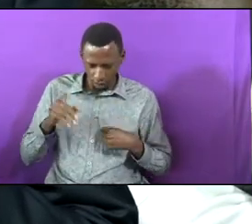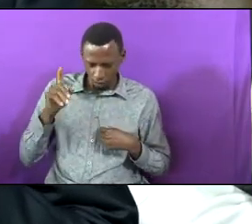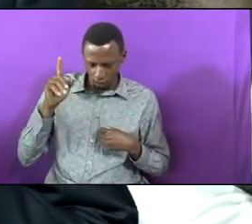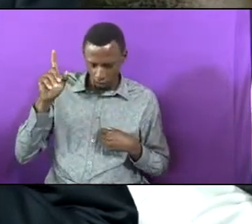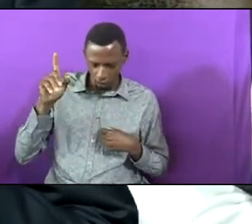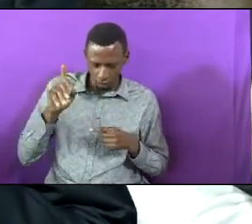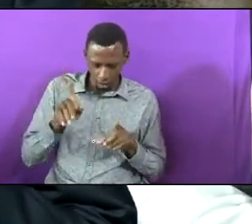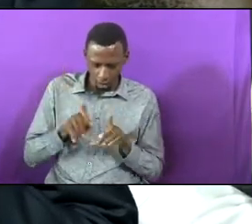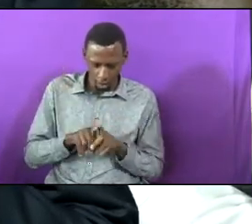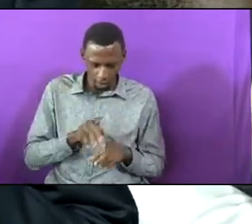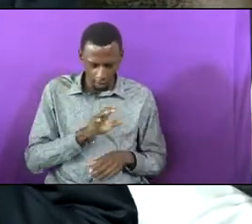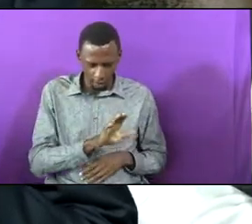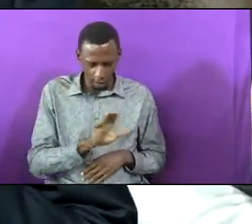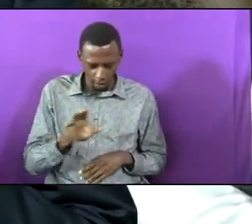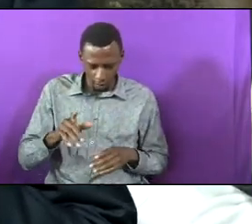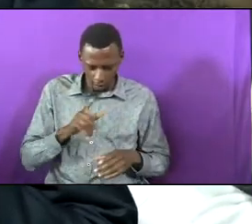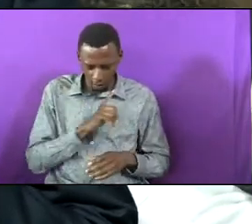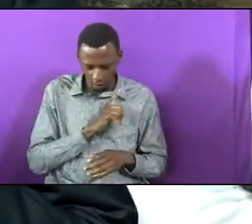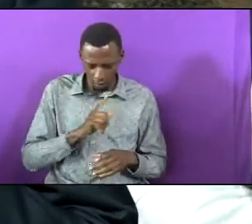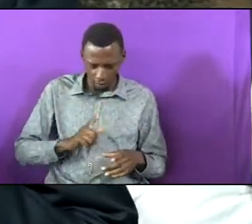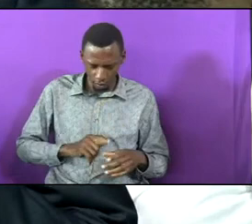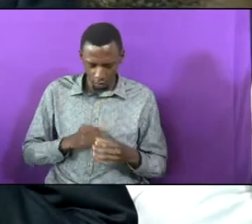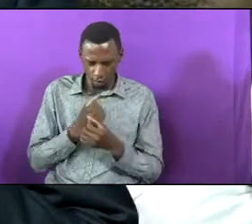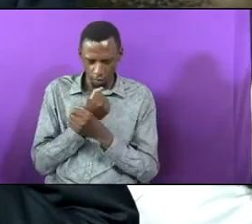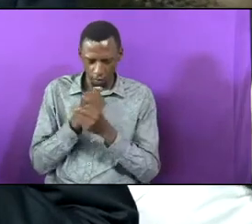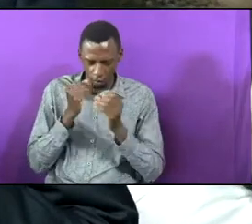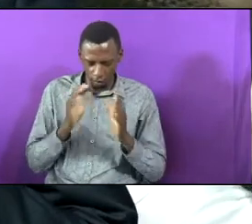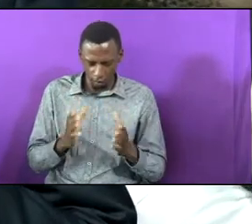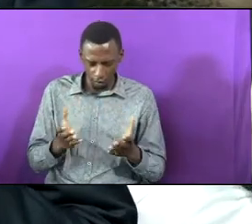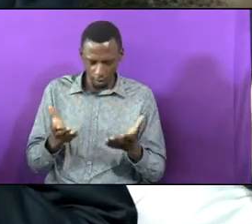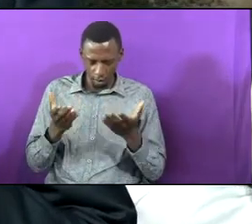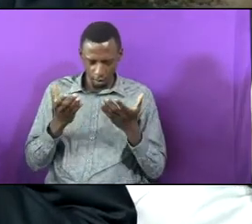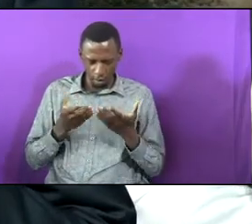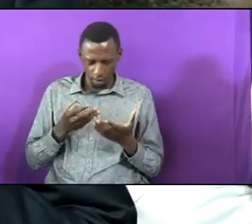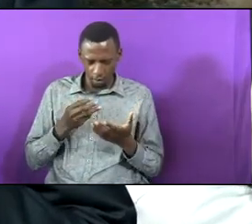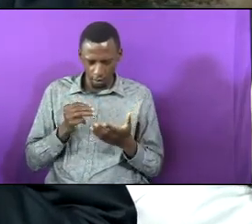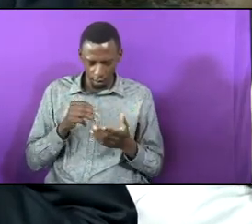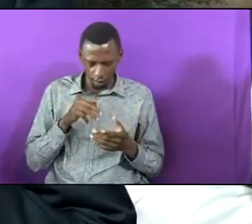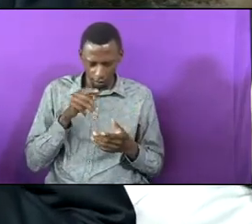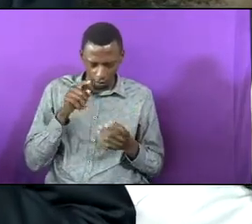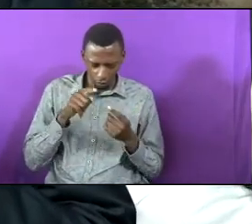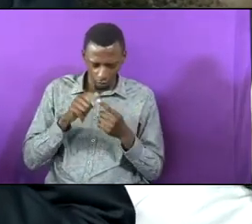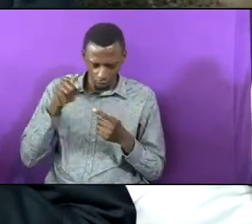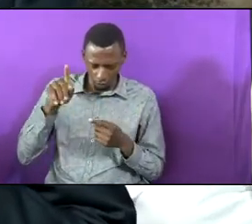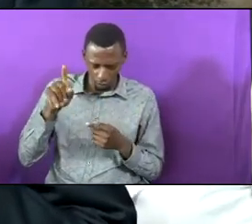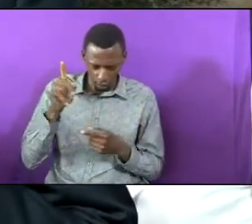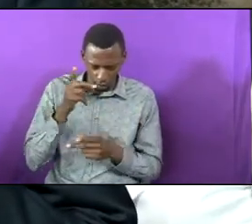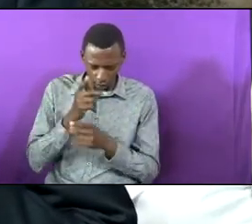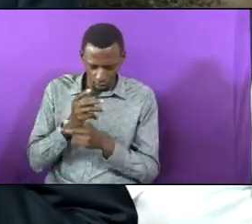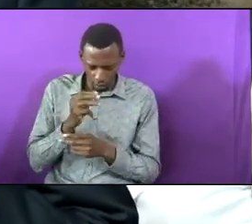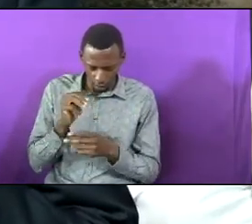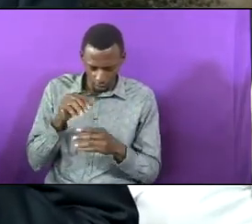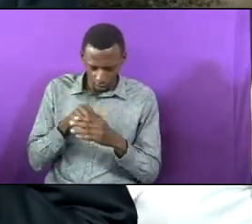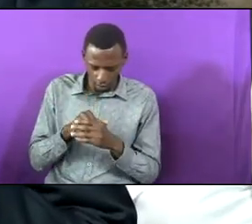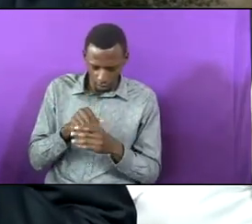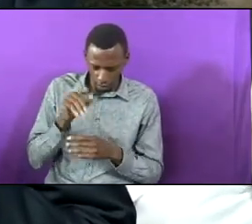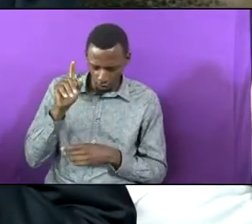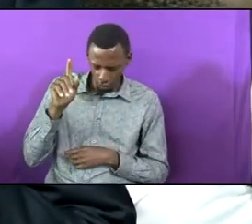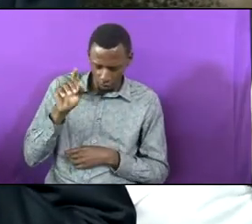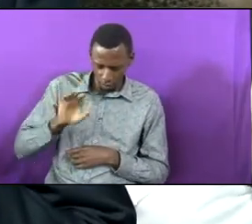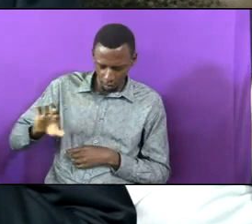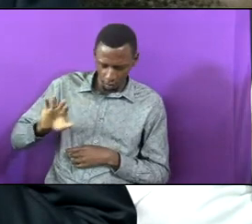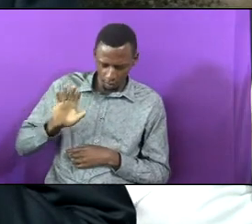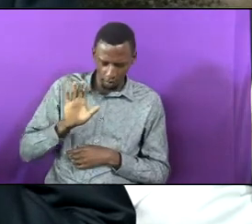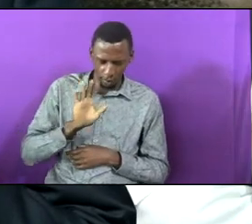lord and savior. Receive them unto yourself and keep them in you the rest of their lives. We